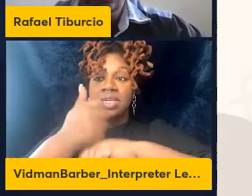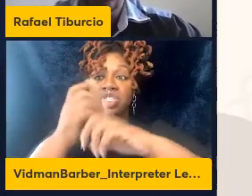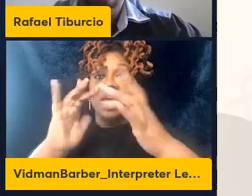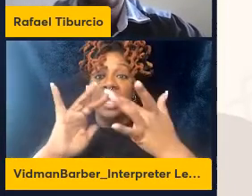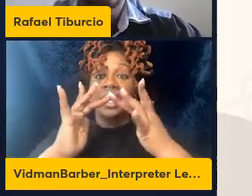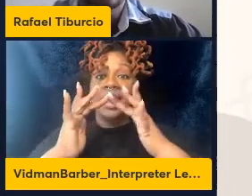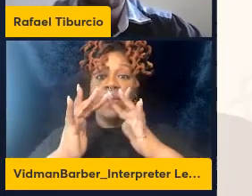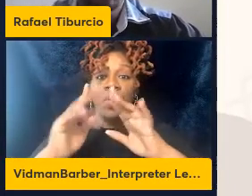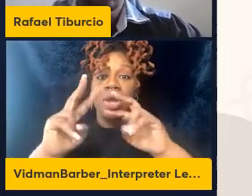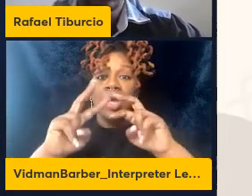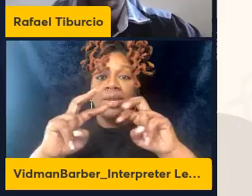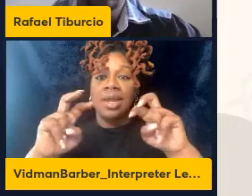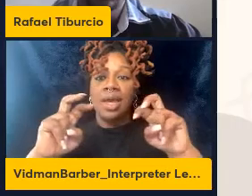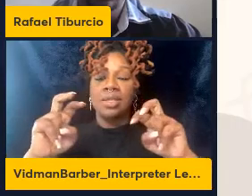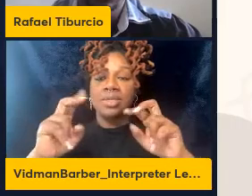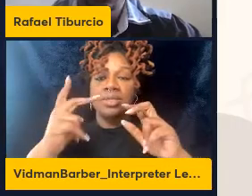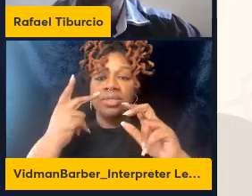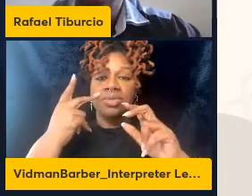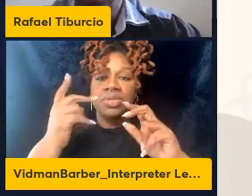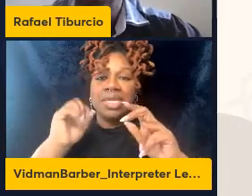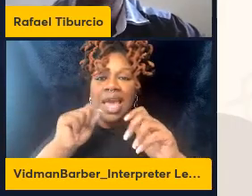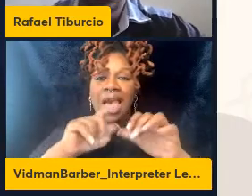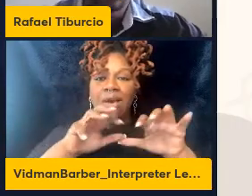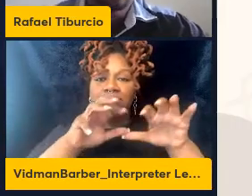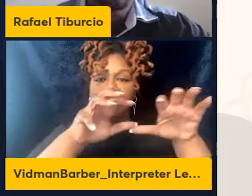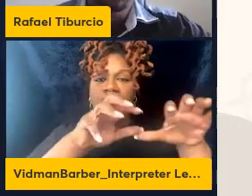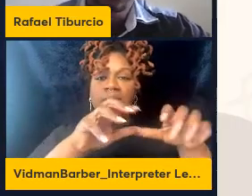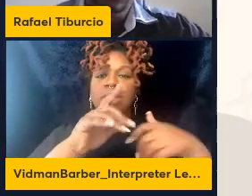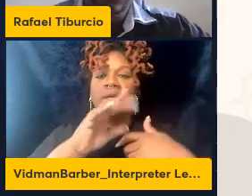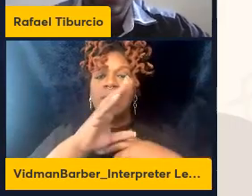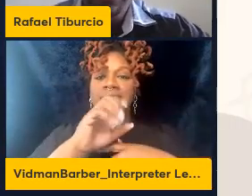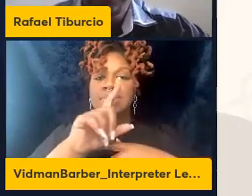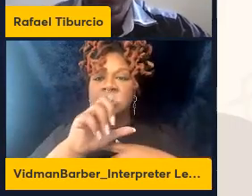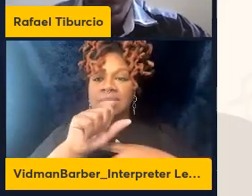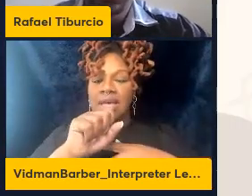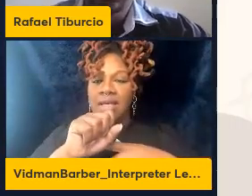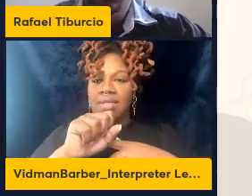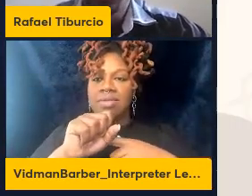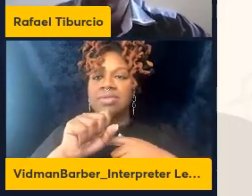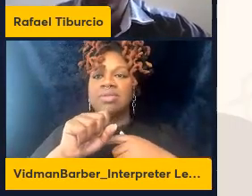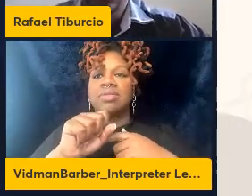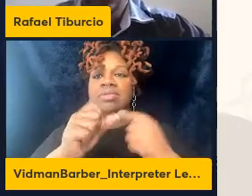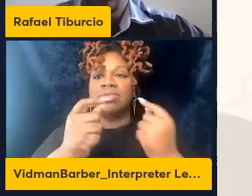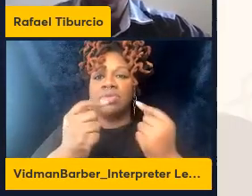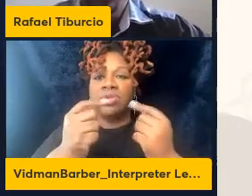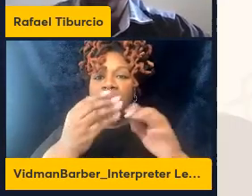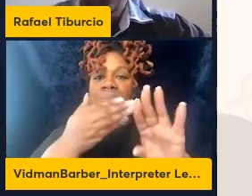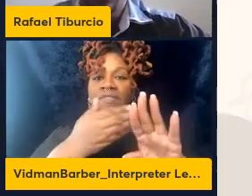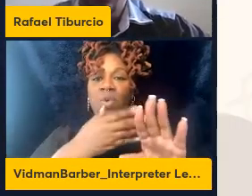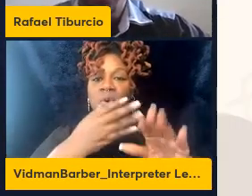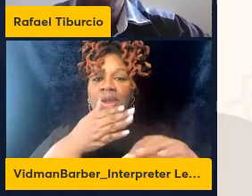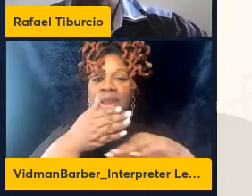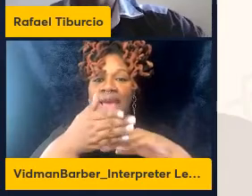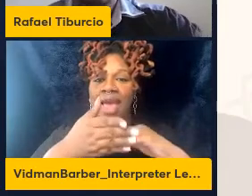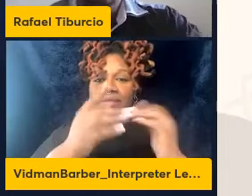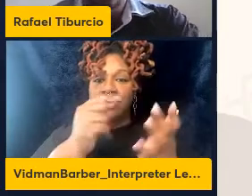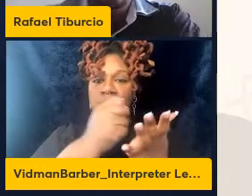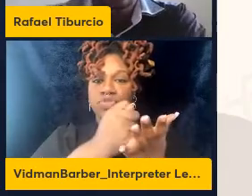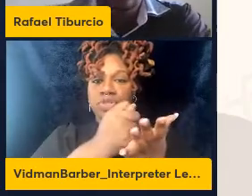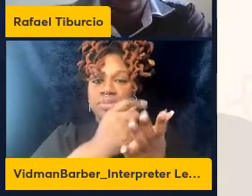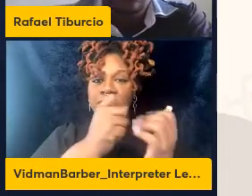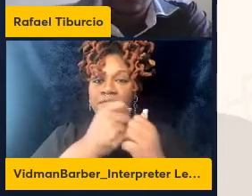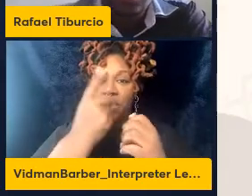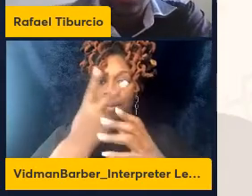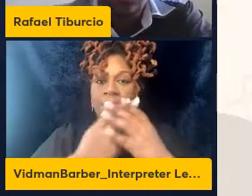to see how this population of cells are correlated before and after the initiation of treatment in both groups so